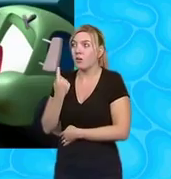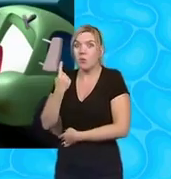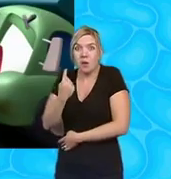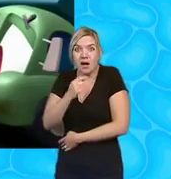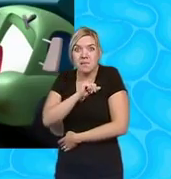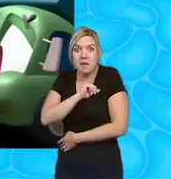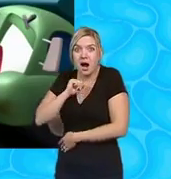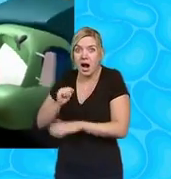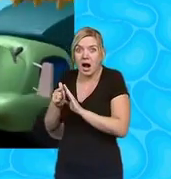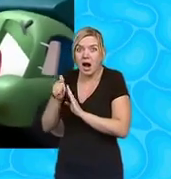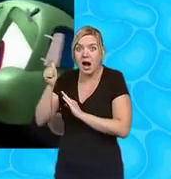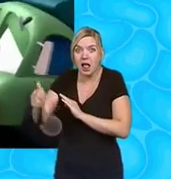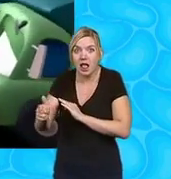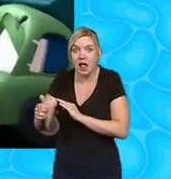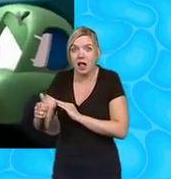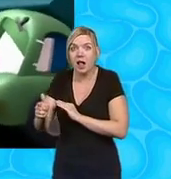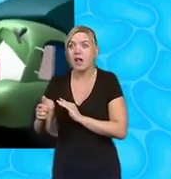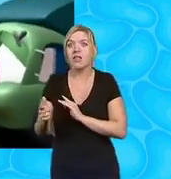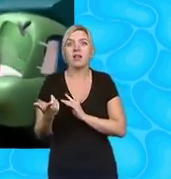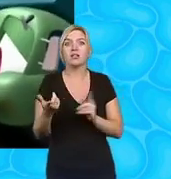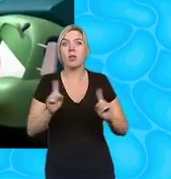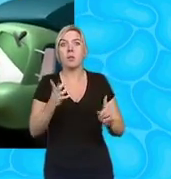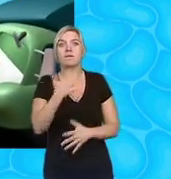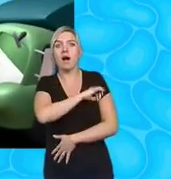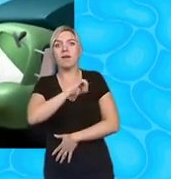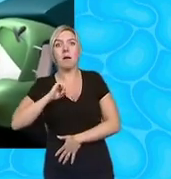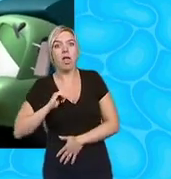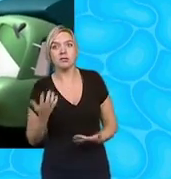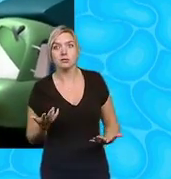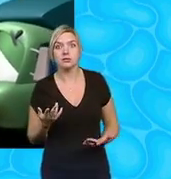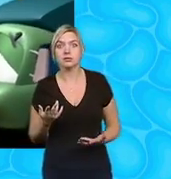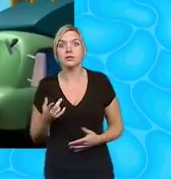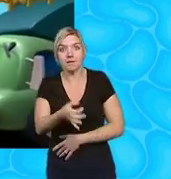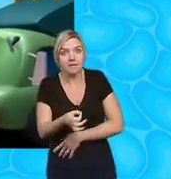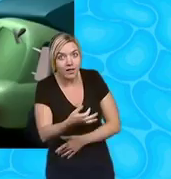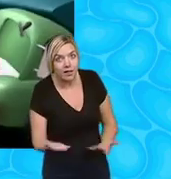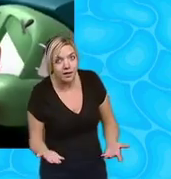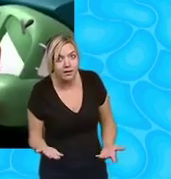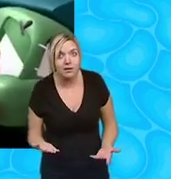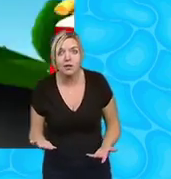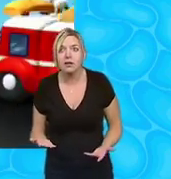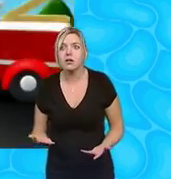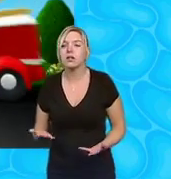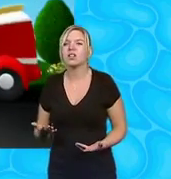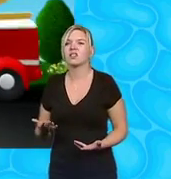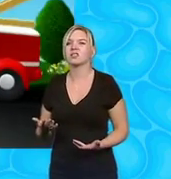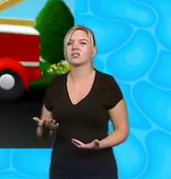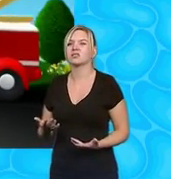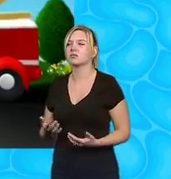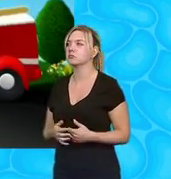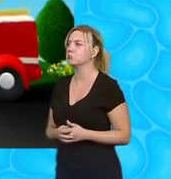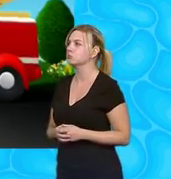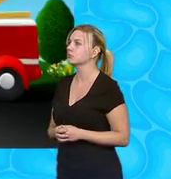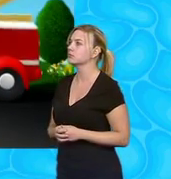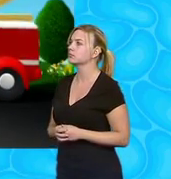yes then what's five miles away Farville oh Corby